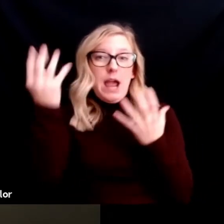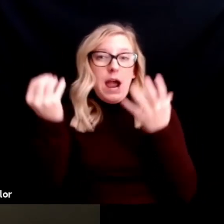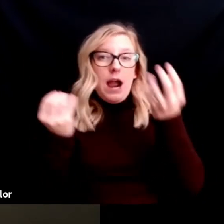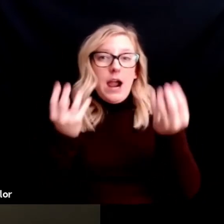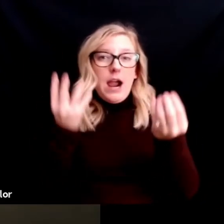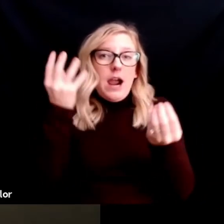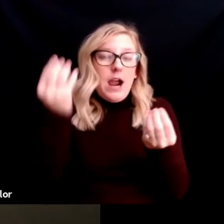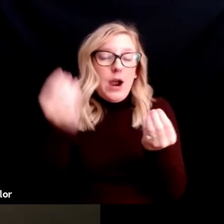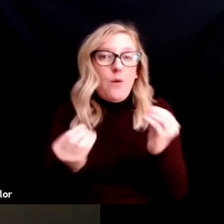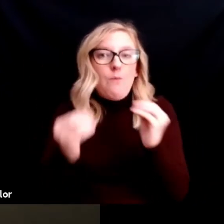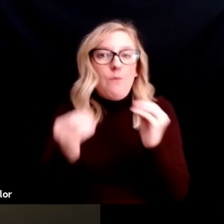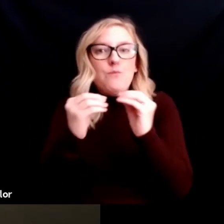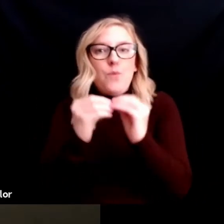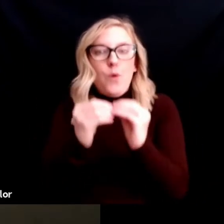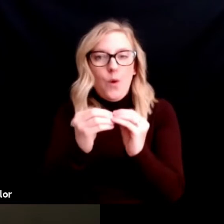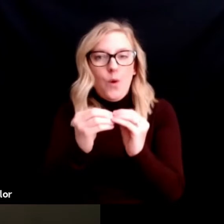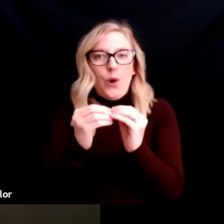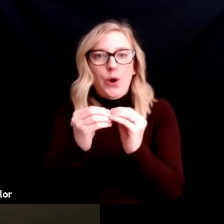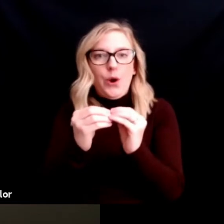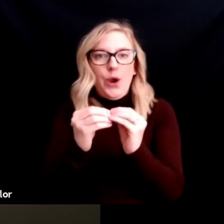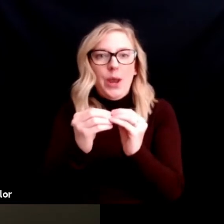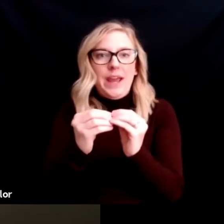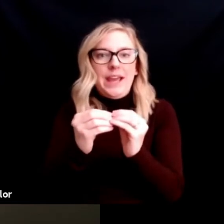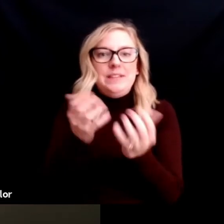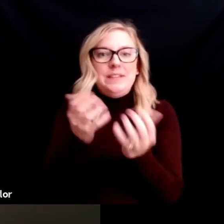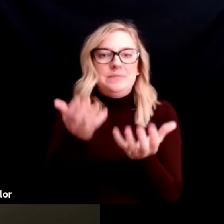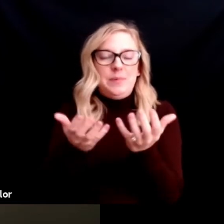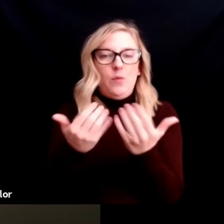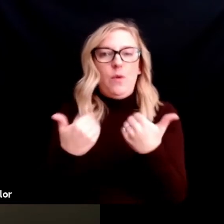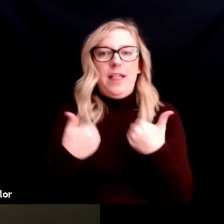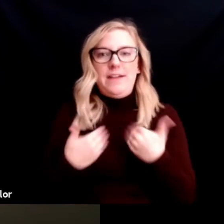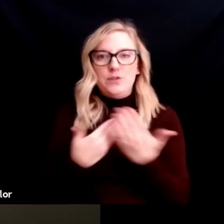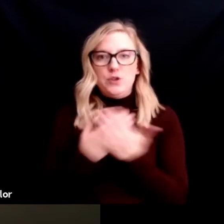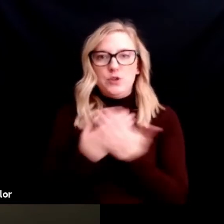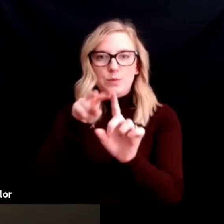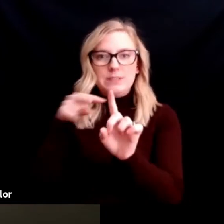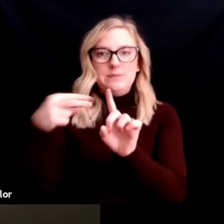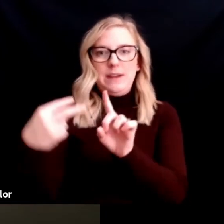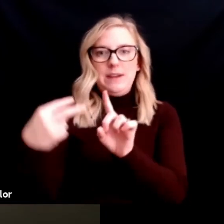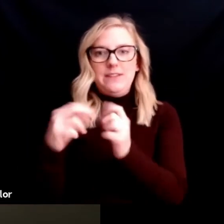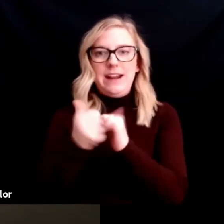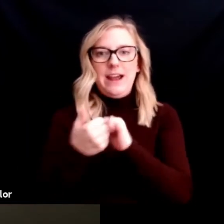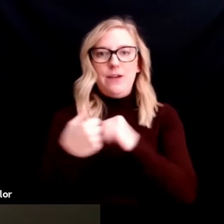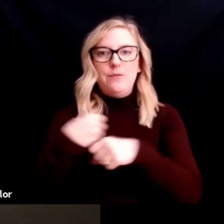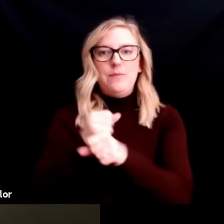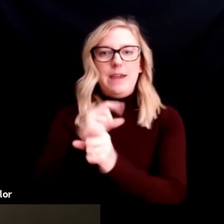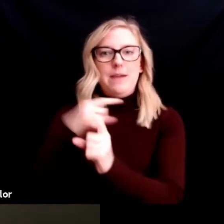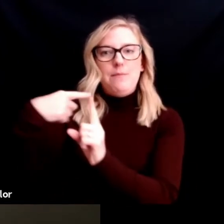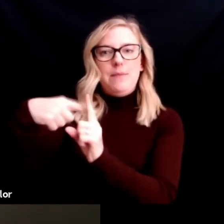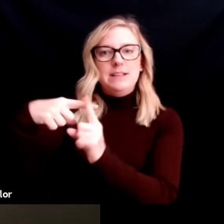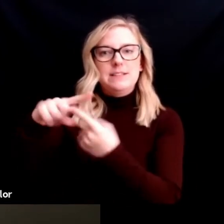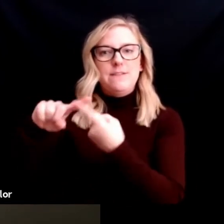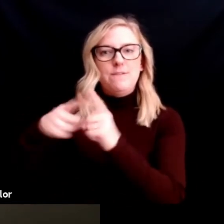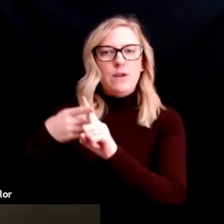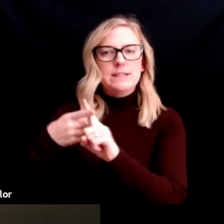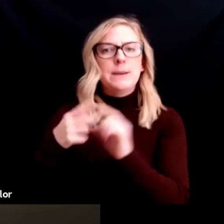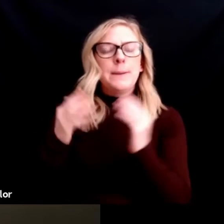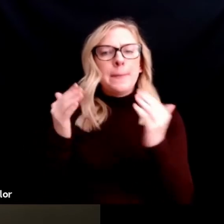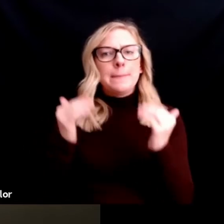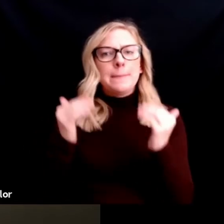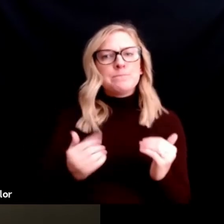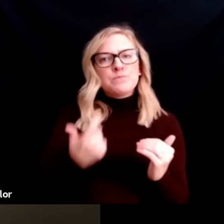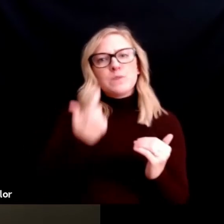perspective and our approaches. So, you mentioned positive self-talk, which is kind of this